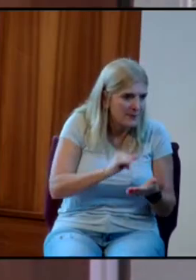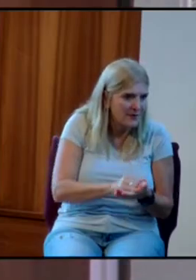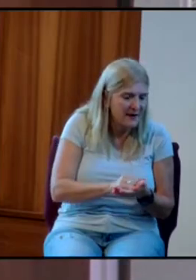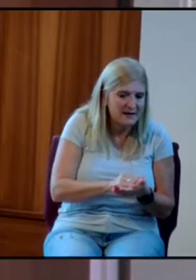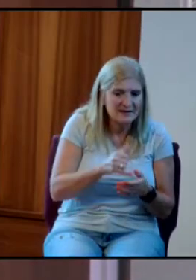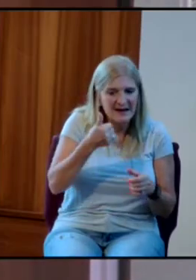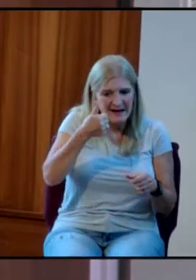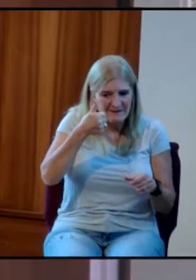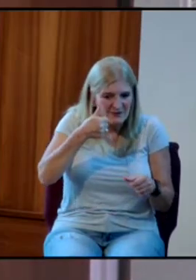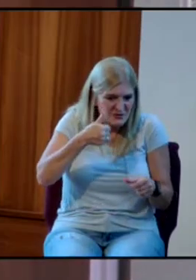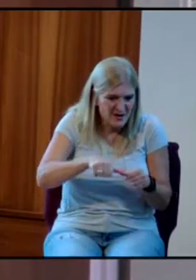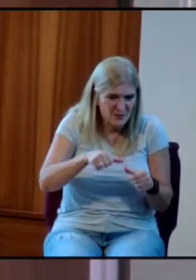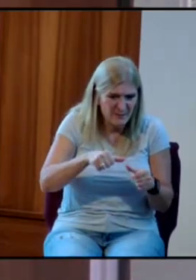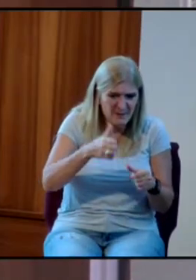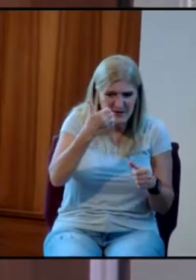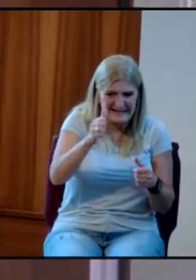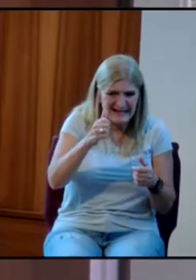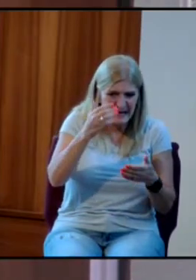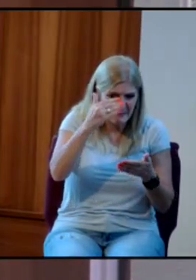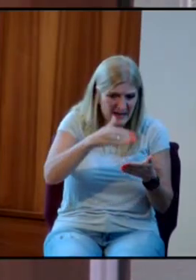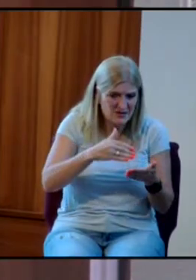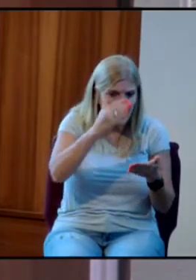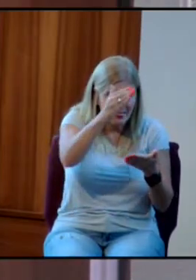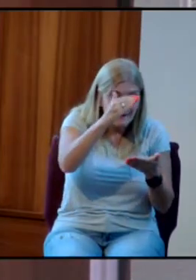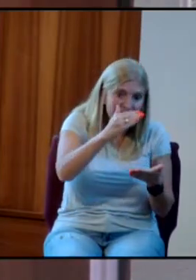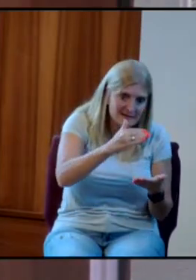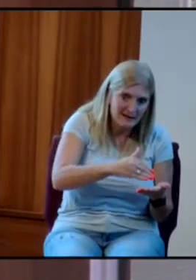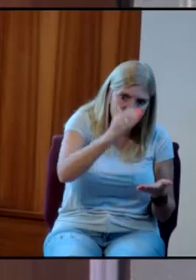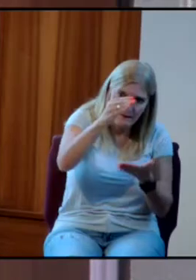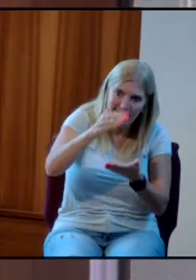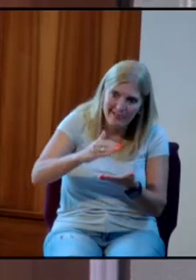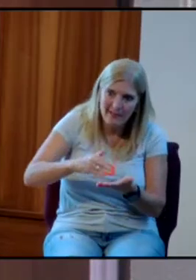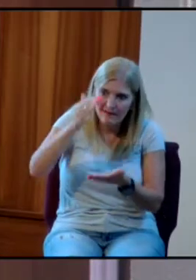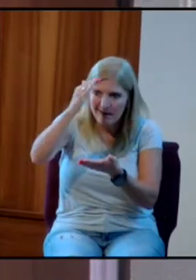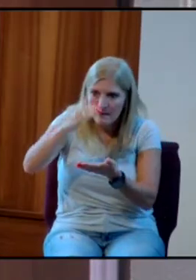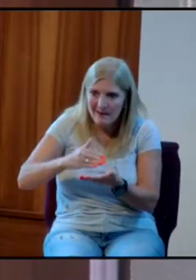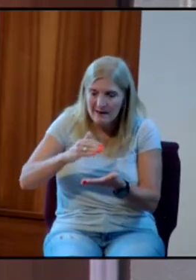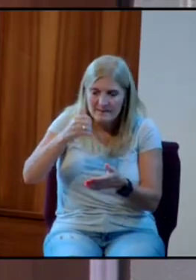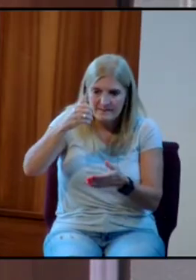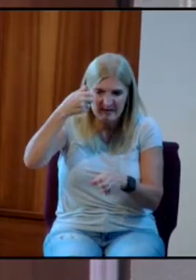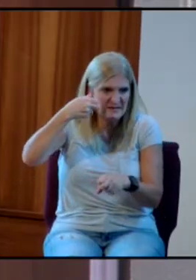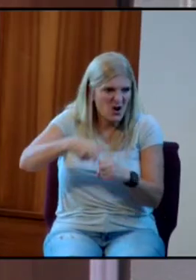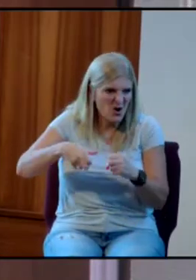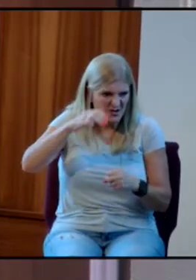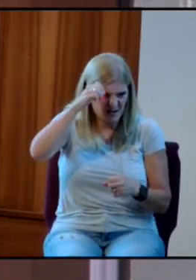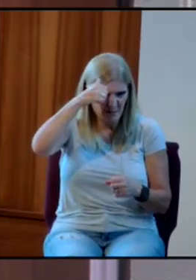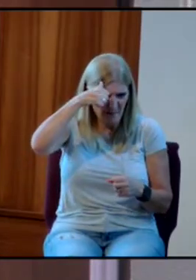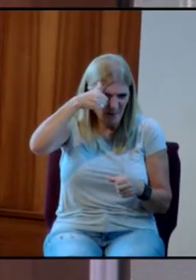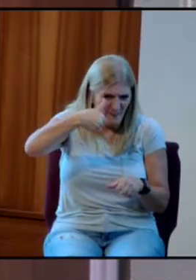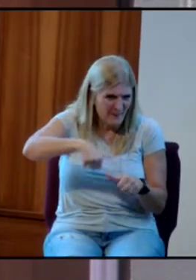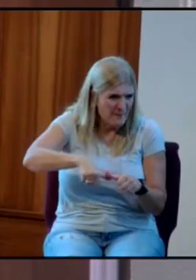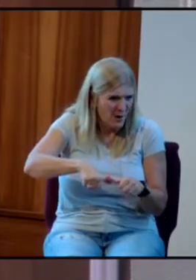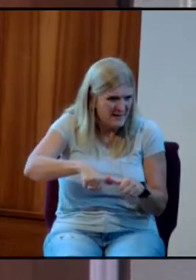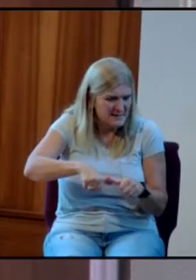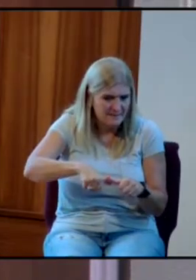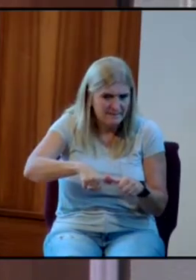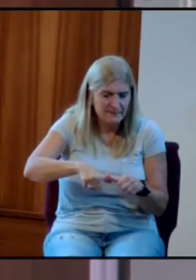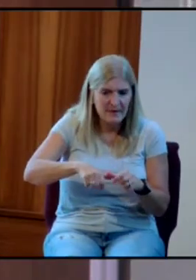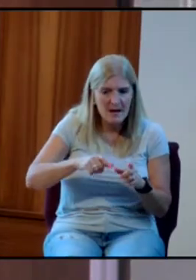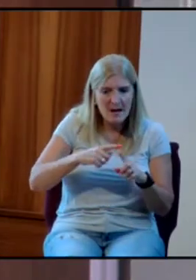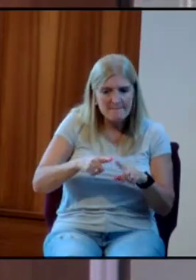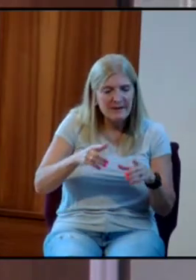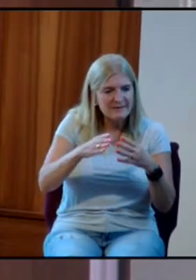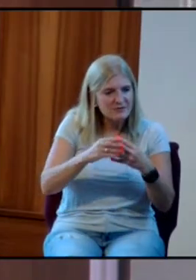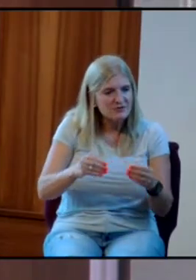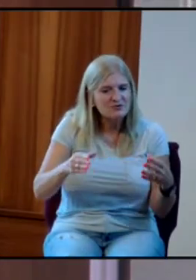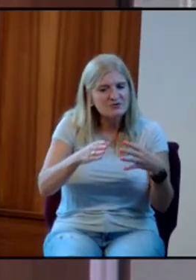-page list is pretty hard, but a 10-page story you can summarize in your head pretty easily. There are stories in